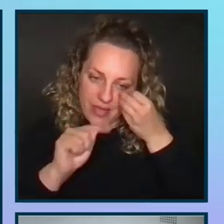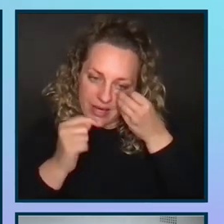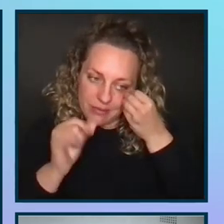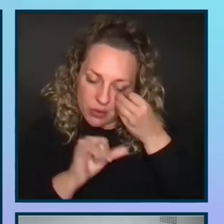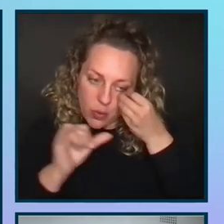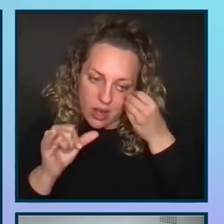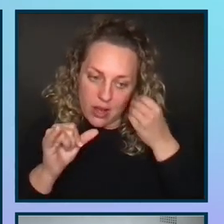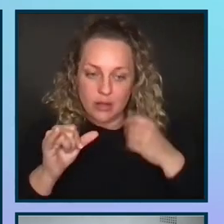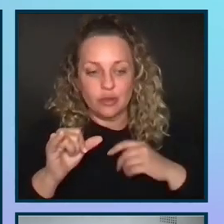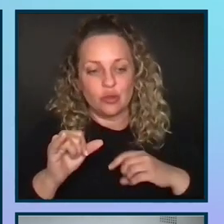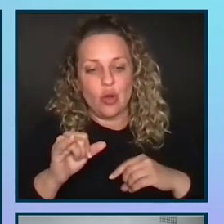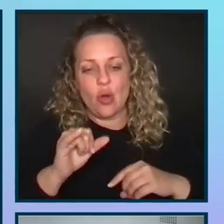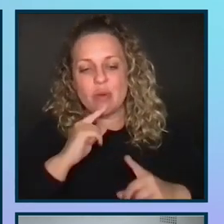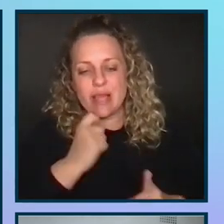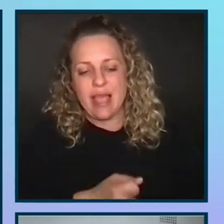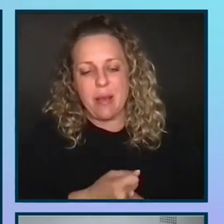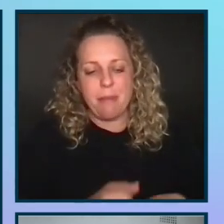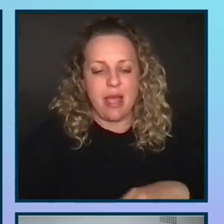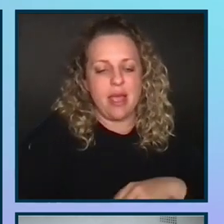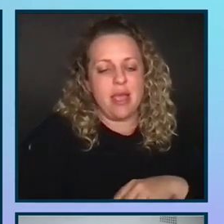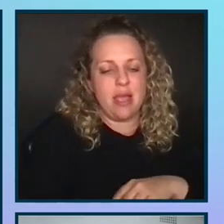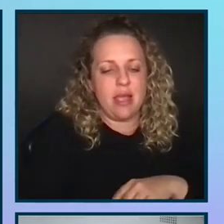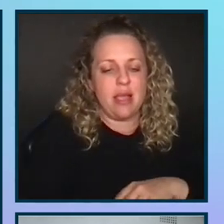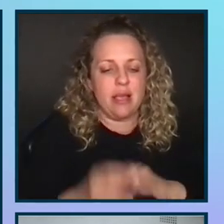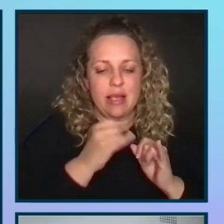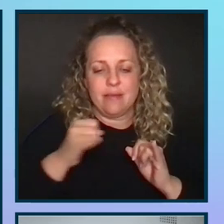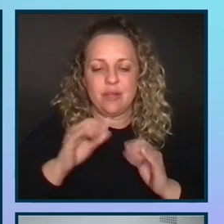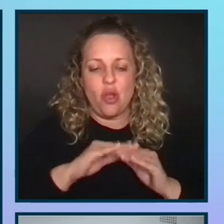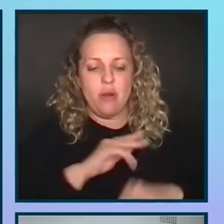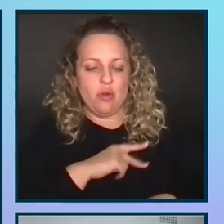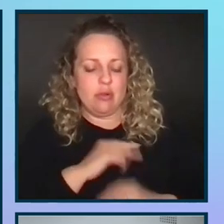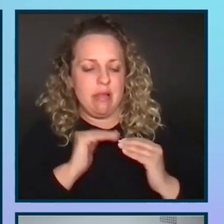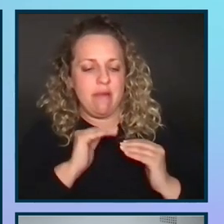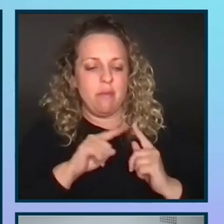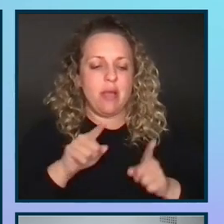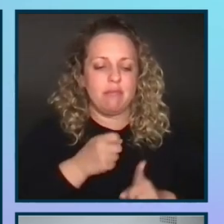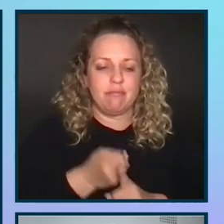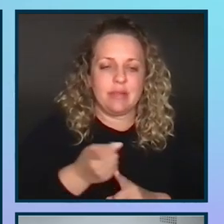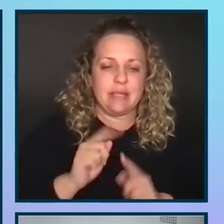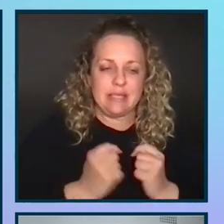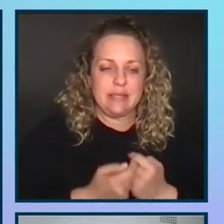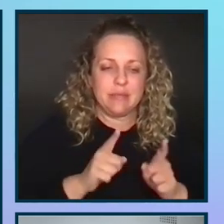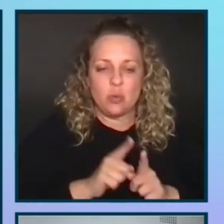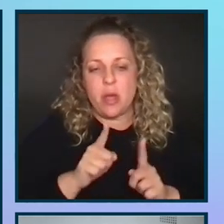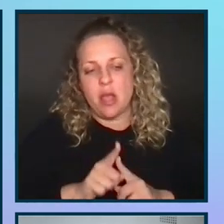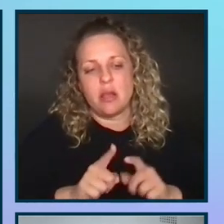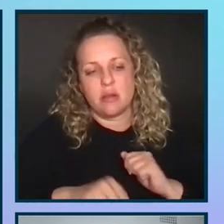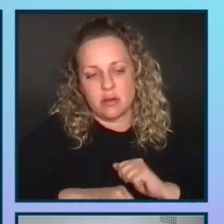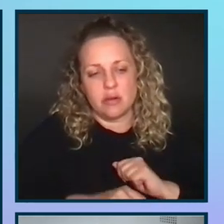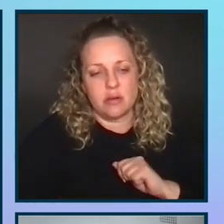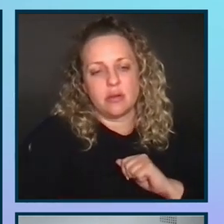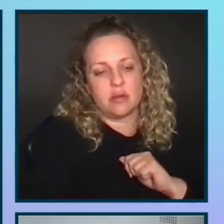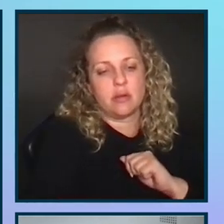So it's impacting the user and individually on a personal level, but it's also impacting the team as well and team productivity,